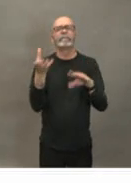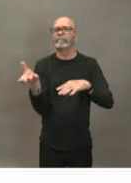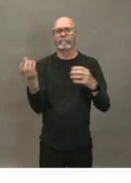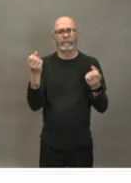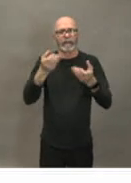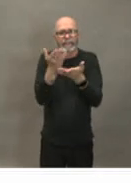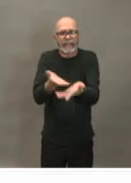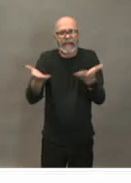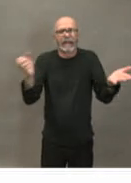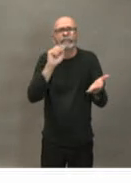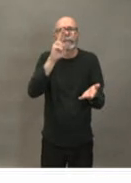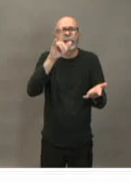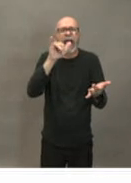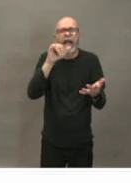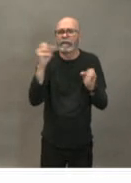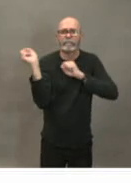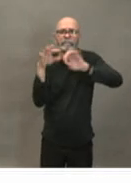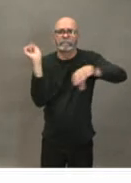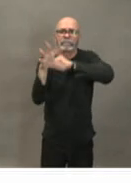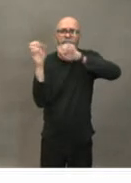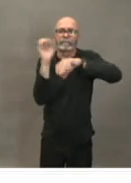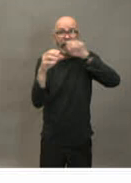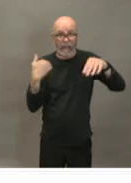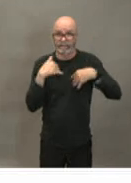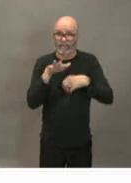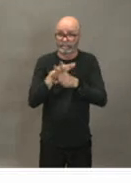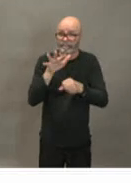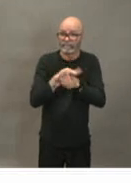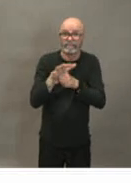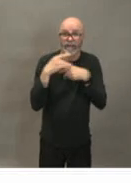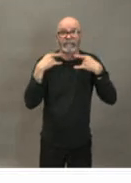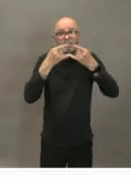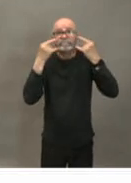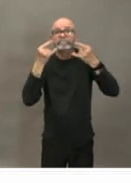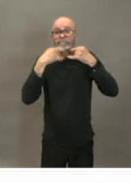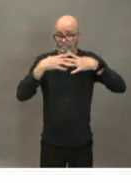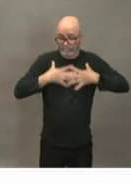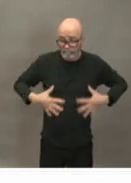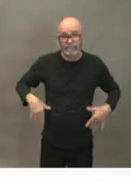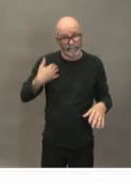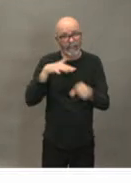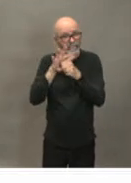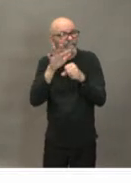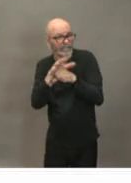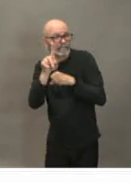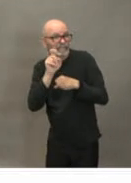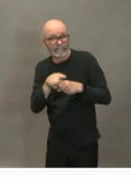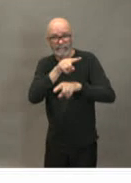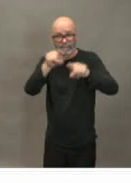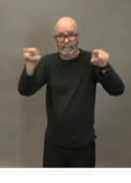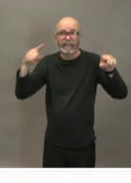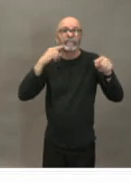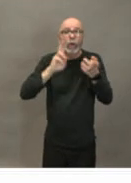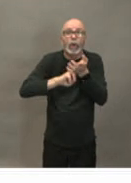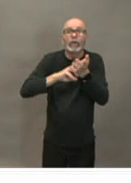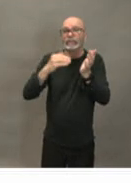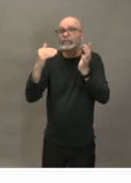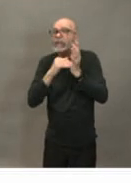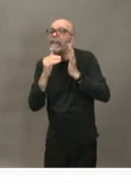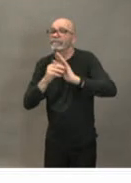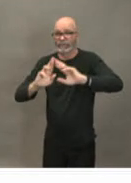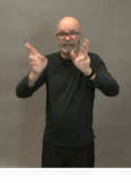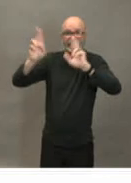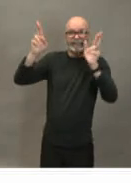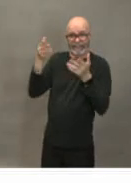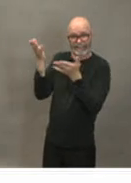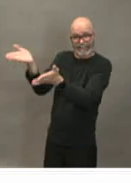health care workers do we have enough equipment masks gowns all of that jazz for nurses and docs and other people who are working in hospitals and